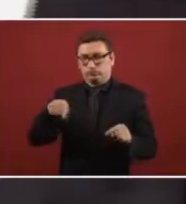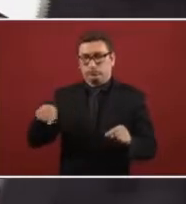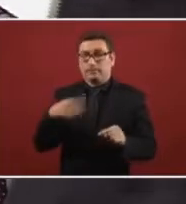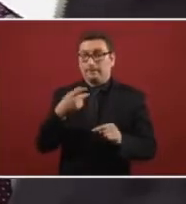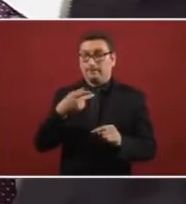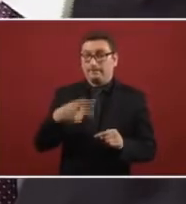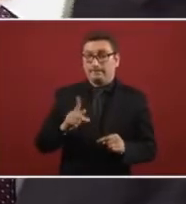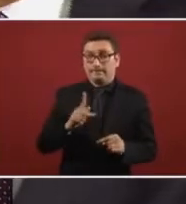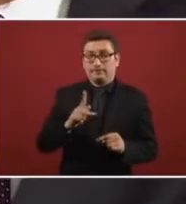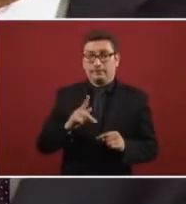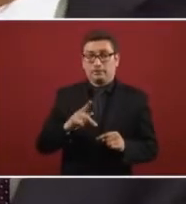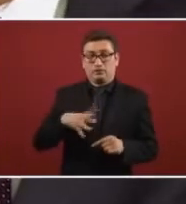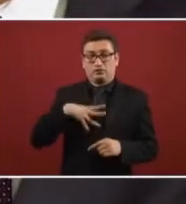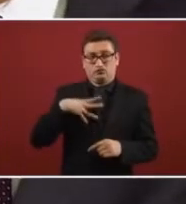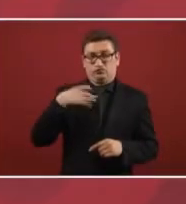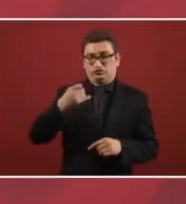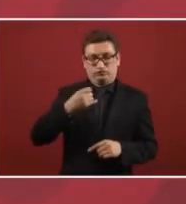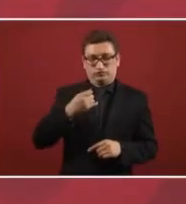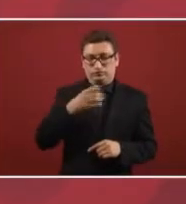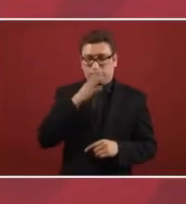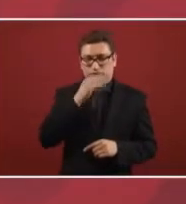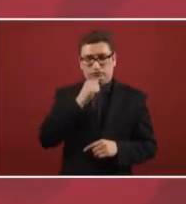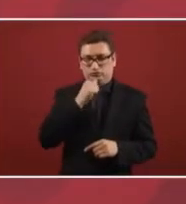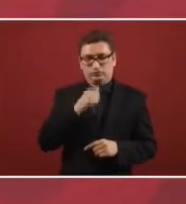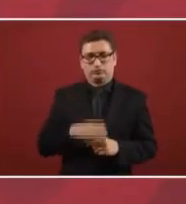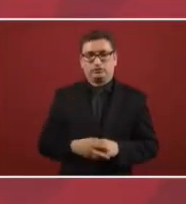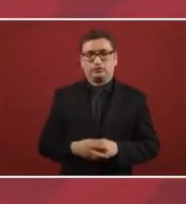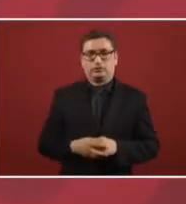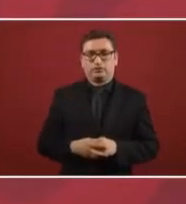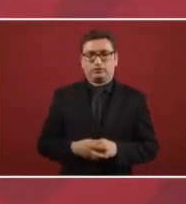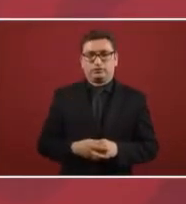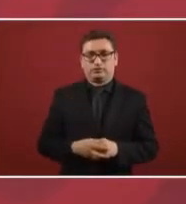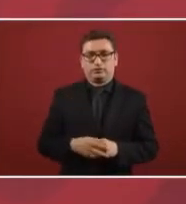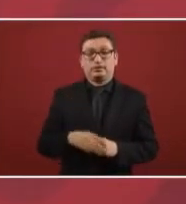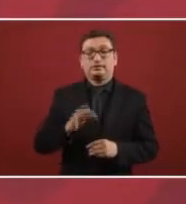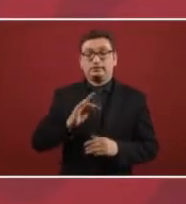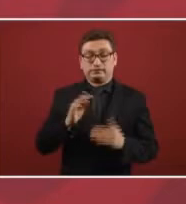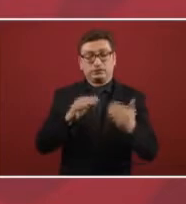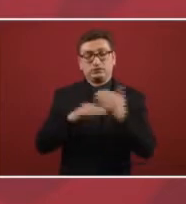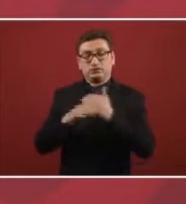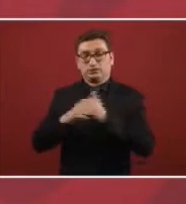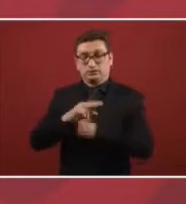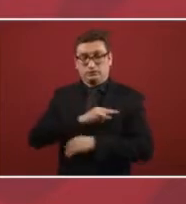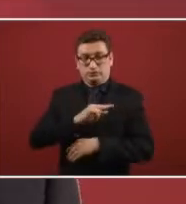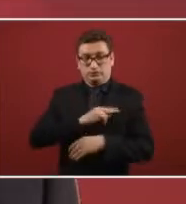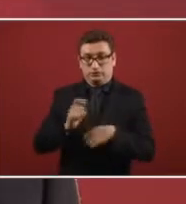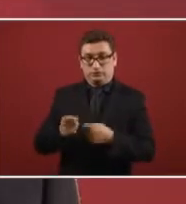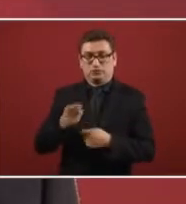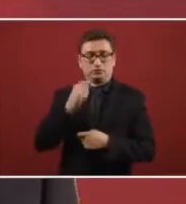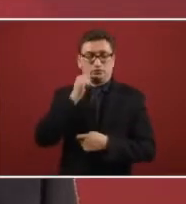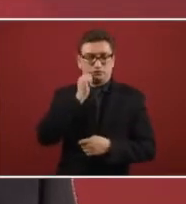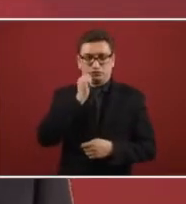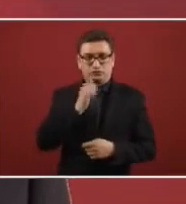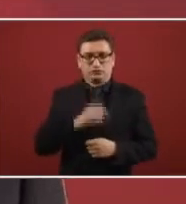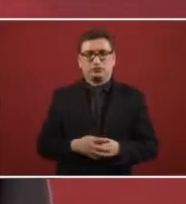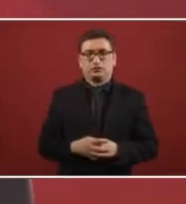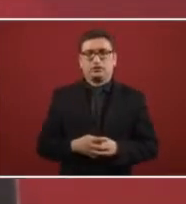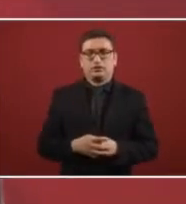they cannot abuse, even if it is a concession.